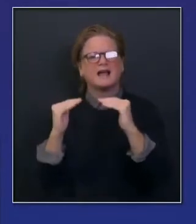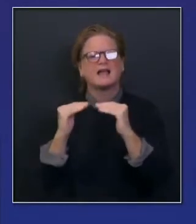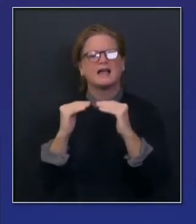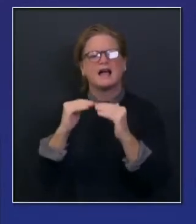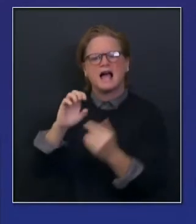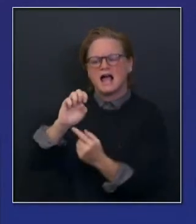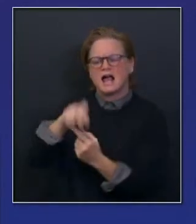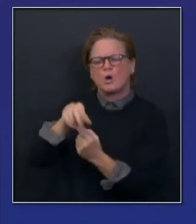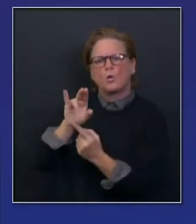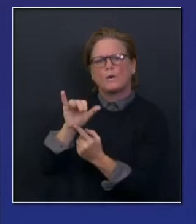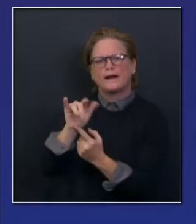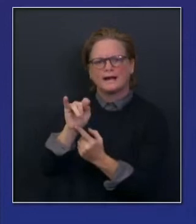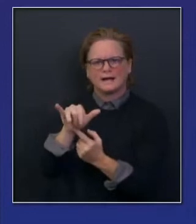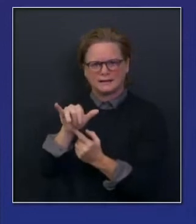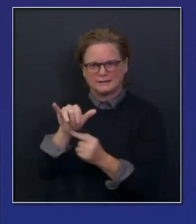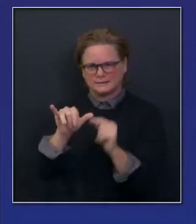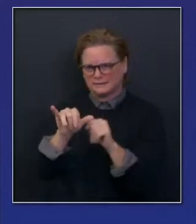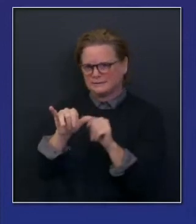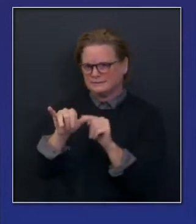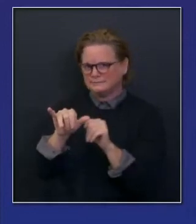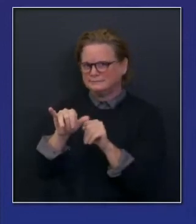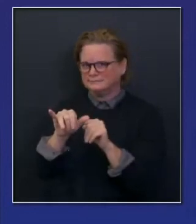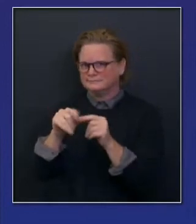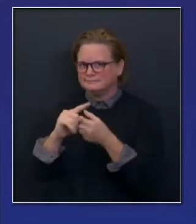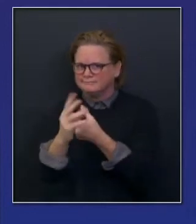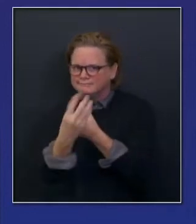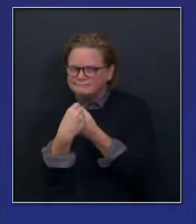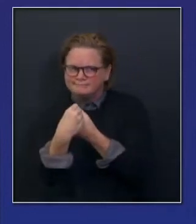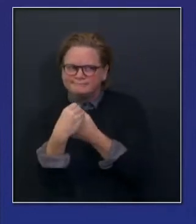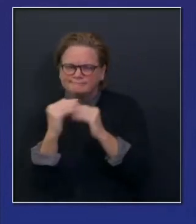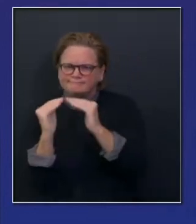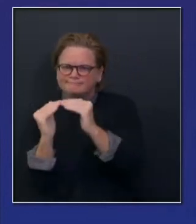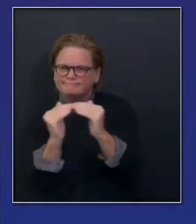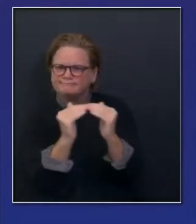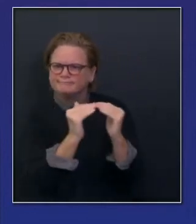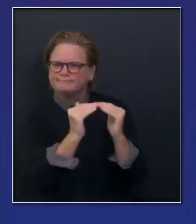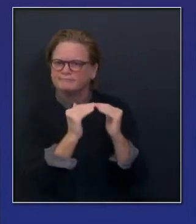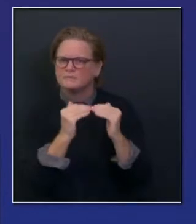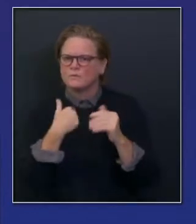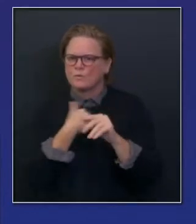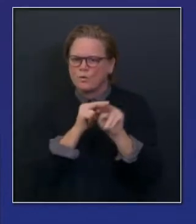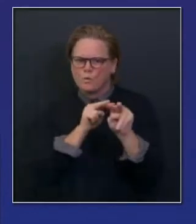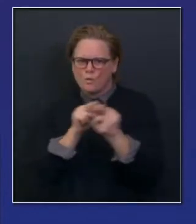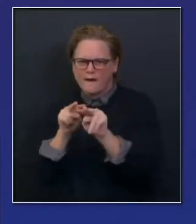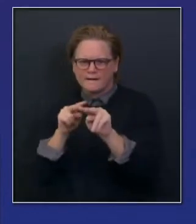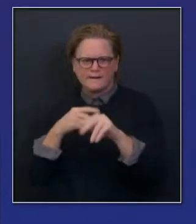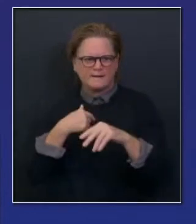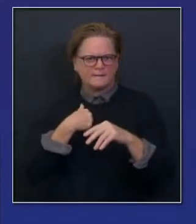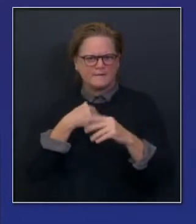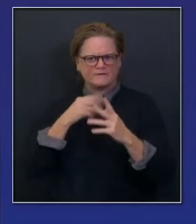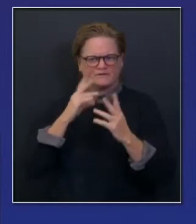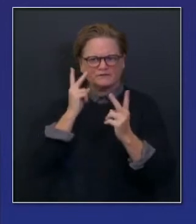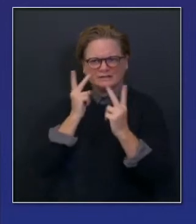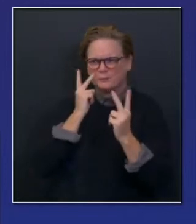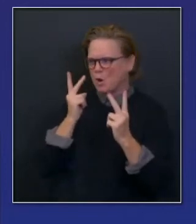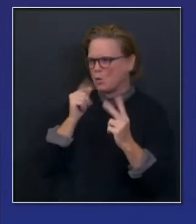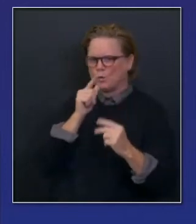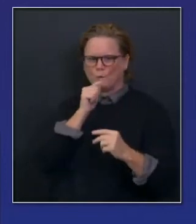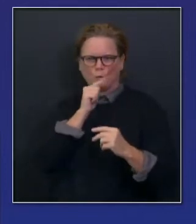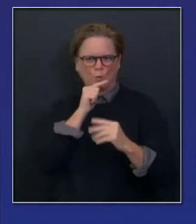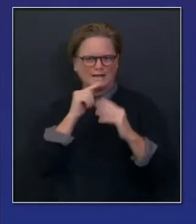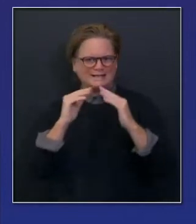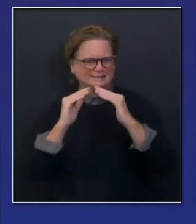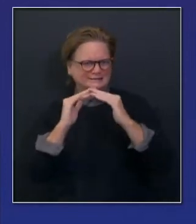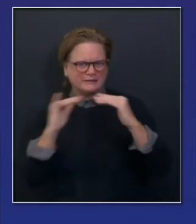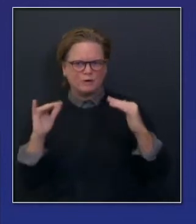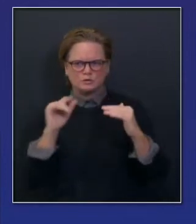advance our values, but we have to make them real, and we have to also make them visible to people throughout our diverse communities. And that's